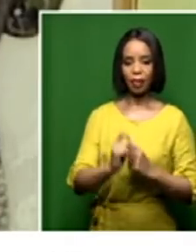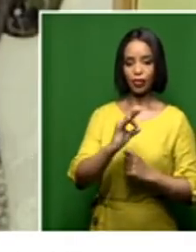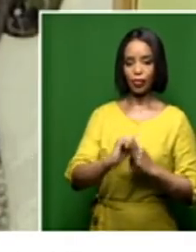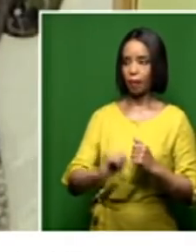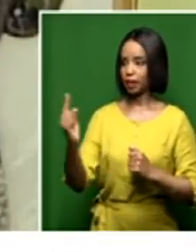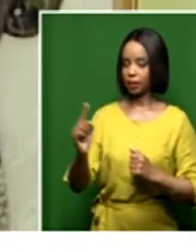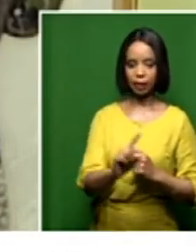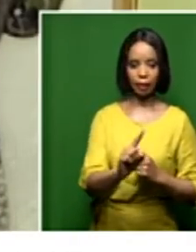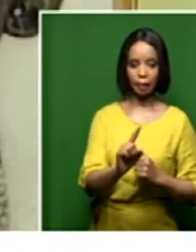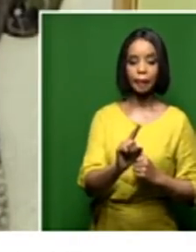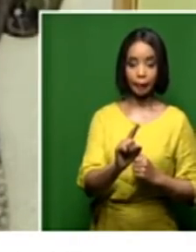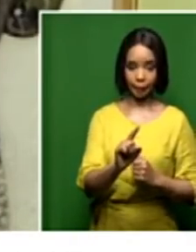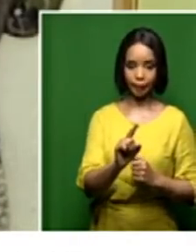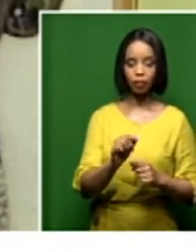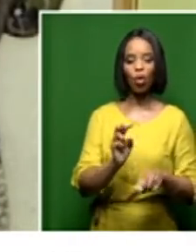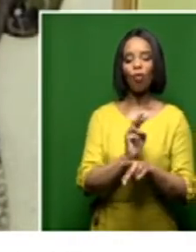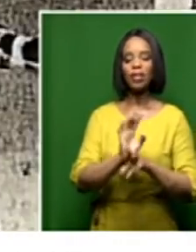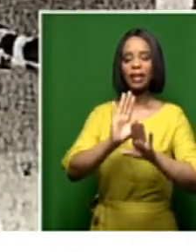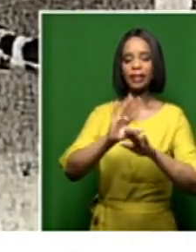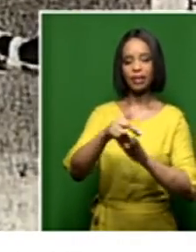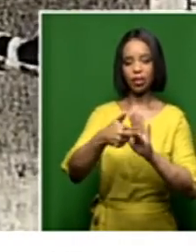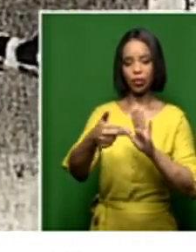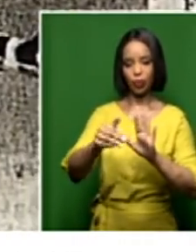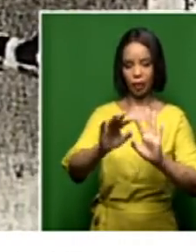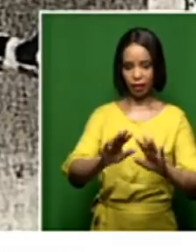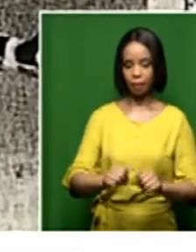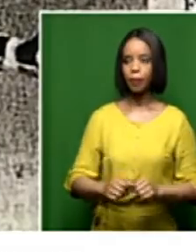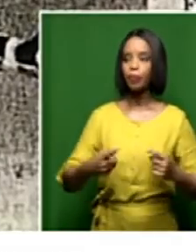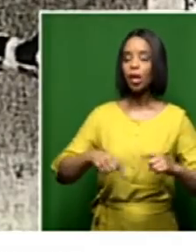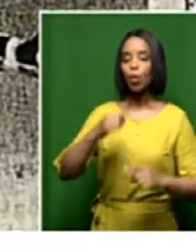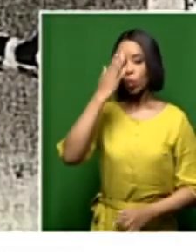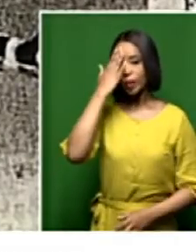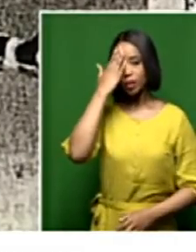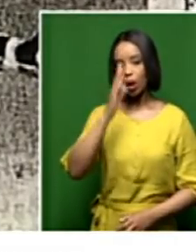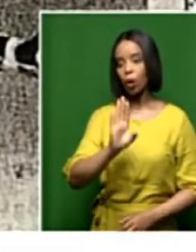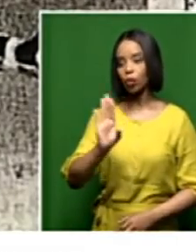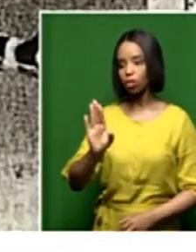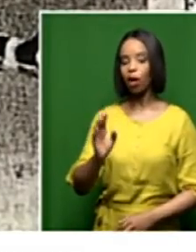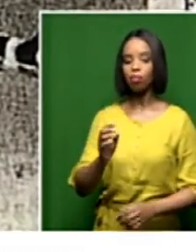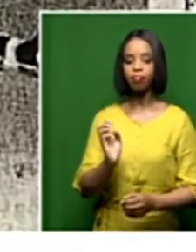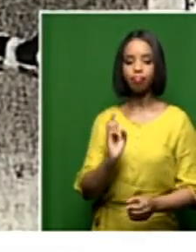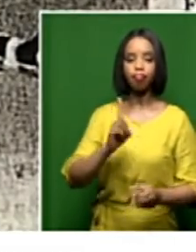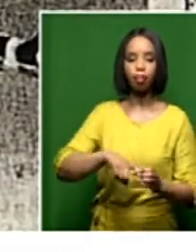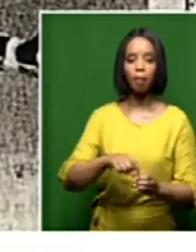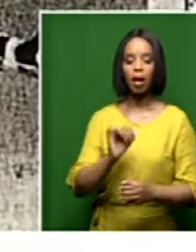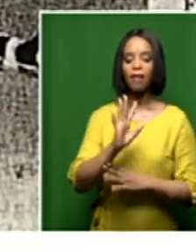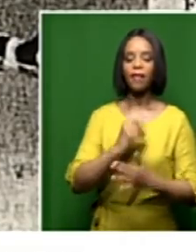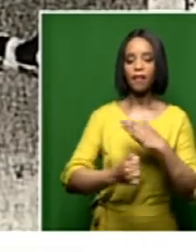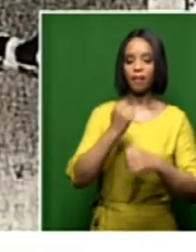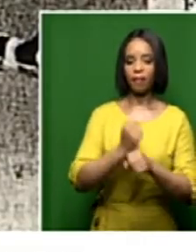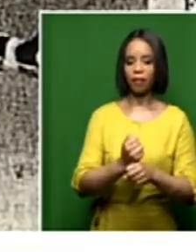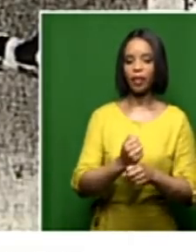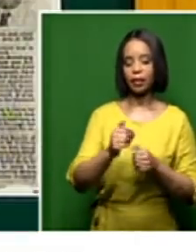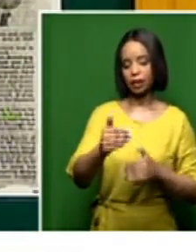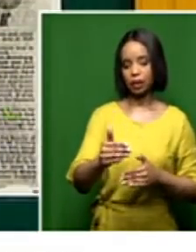role. And we do know that Advocate Batoi's contract ends in about five years. But given what you heard, and it